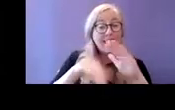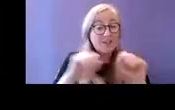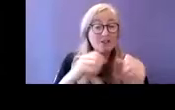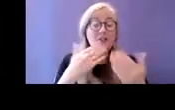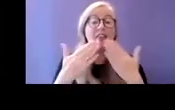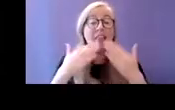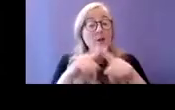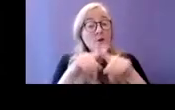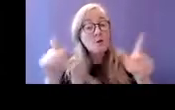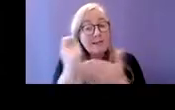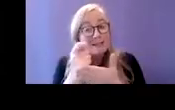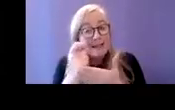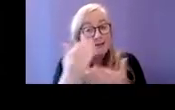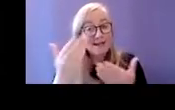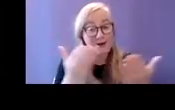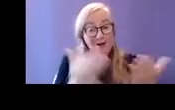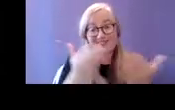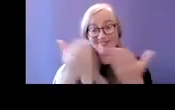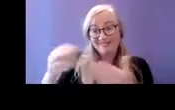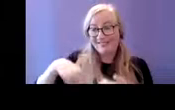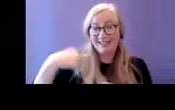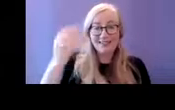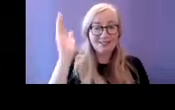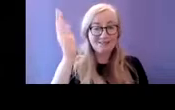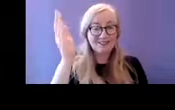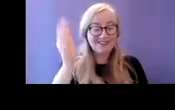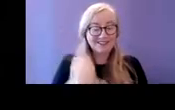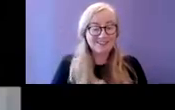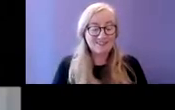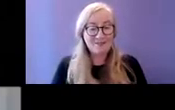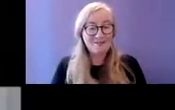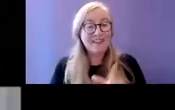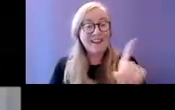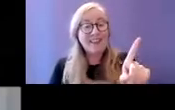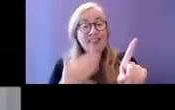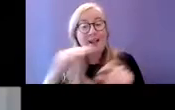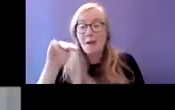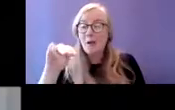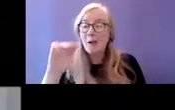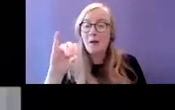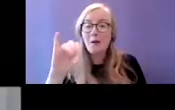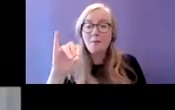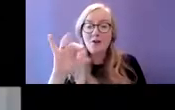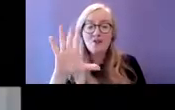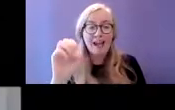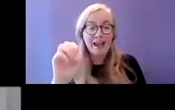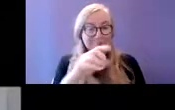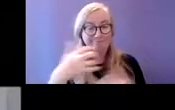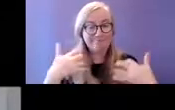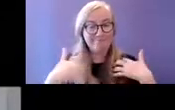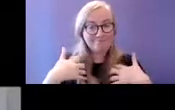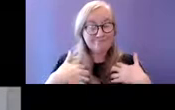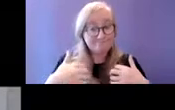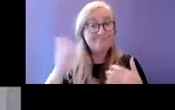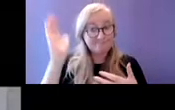thank you very much thanks Michelle for your interesting contribution and now I'd like to introduce our final speaker